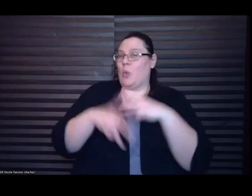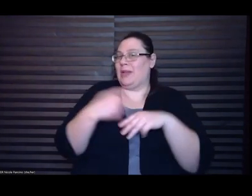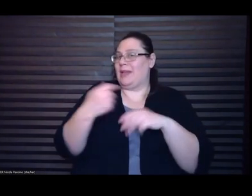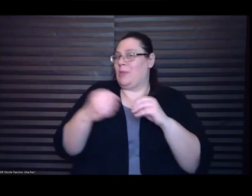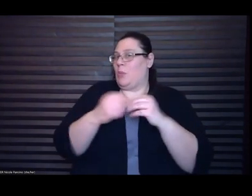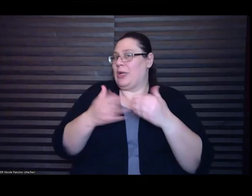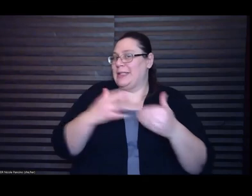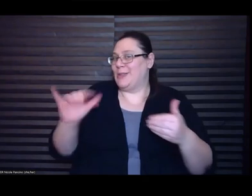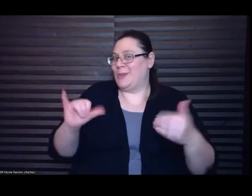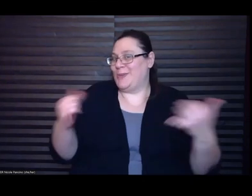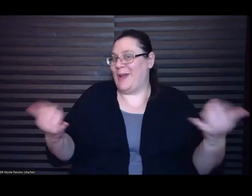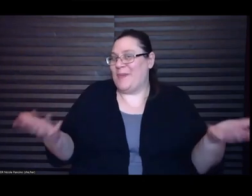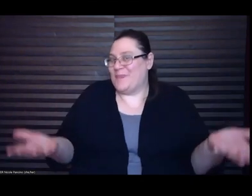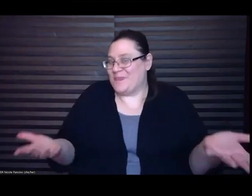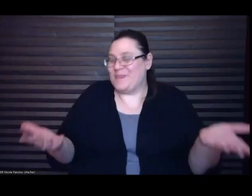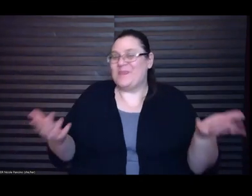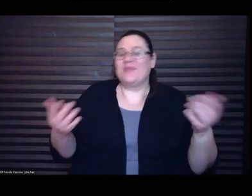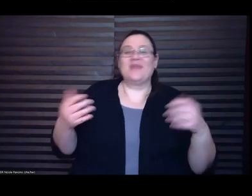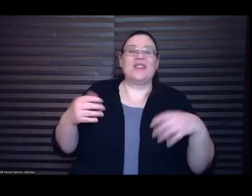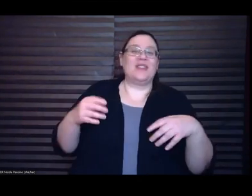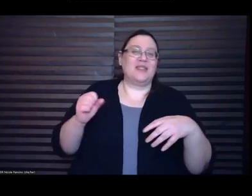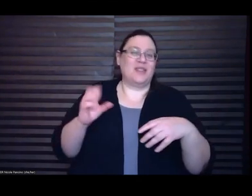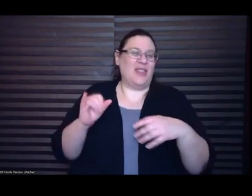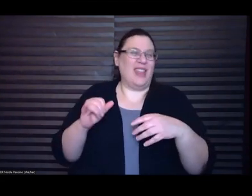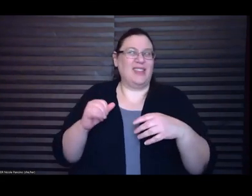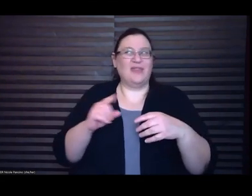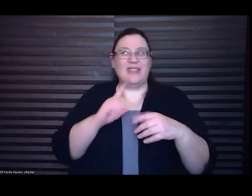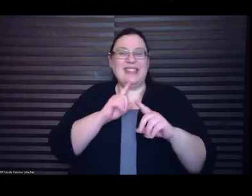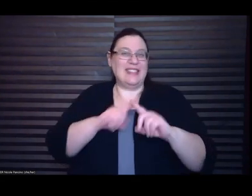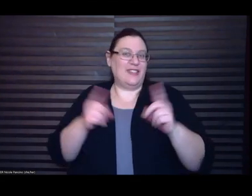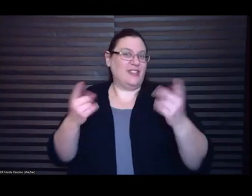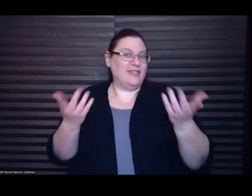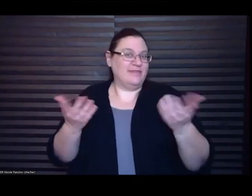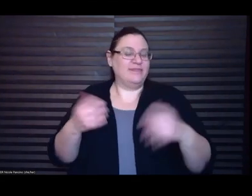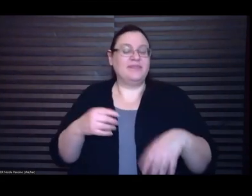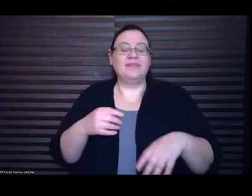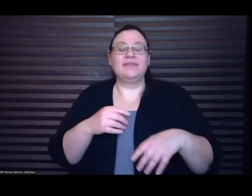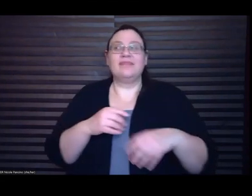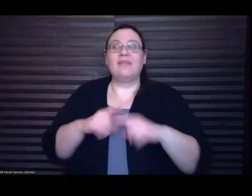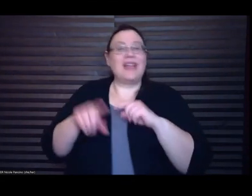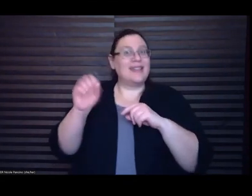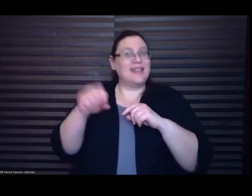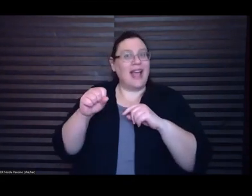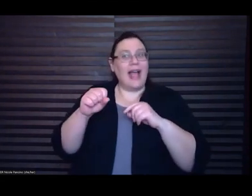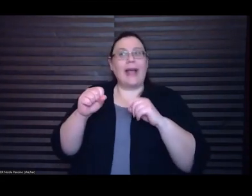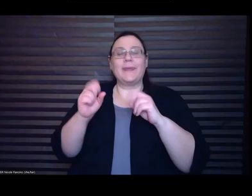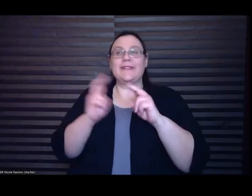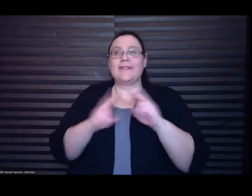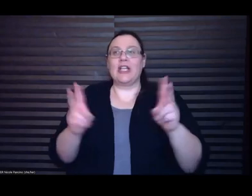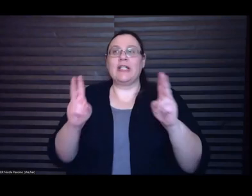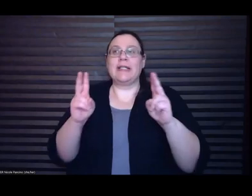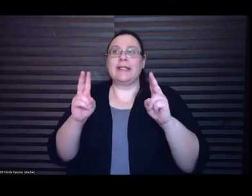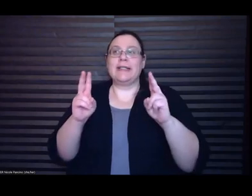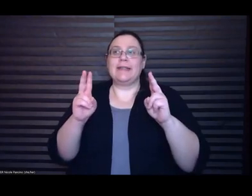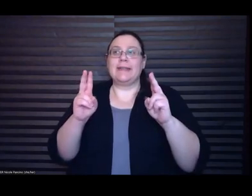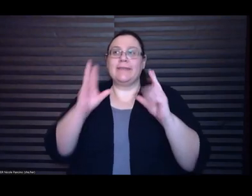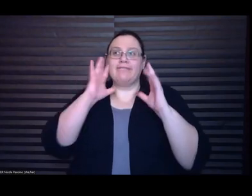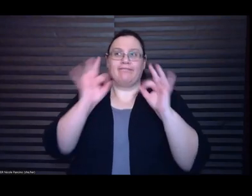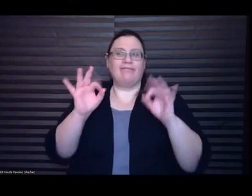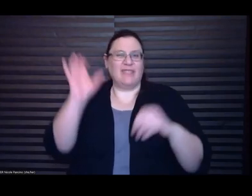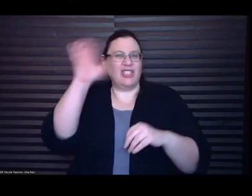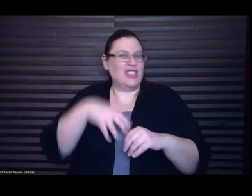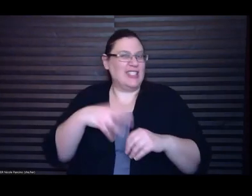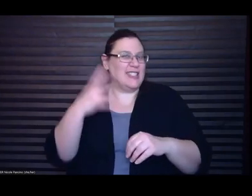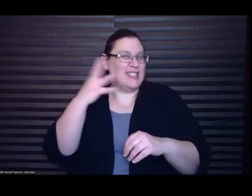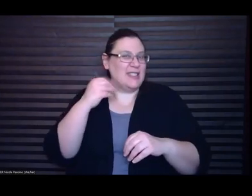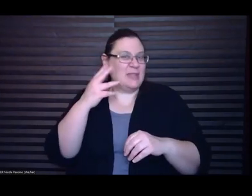but yeah no it was like a very it was certainly like a really strange experience I mean and I missed yeah I really did miss I think